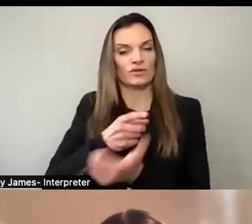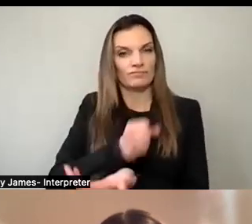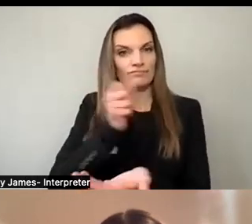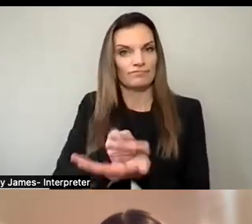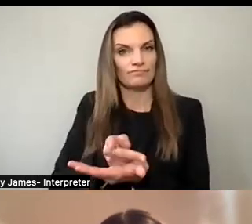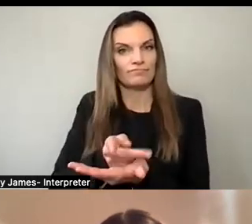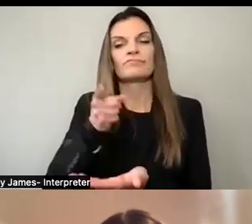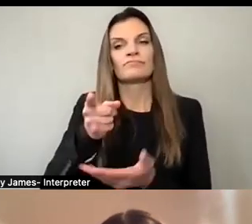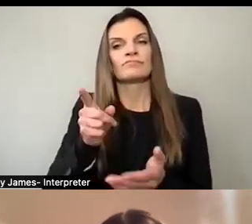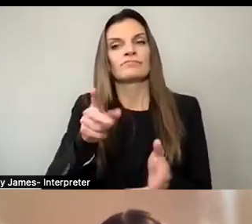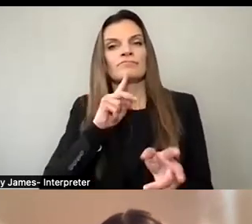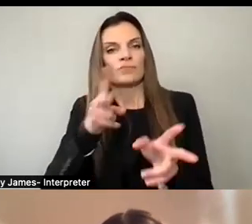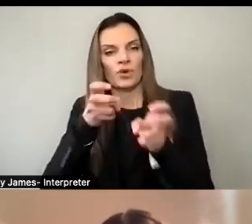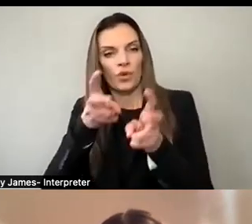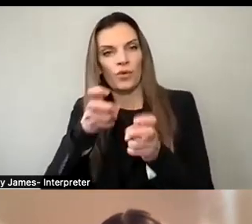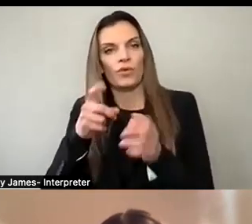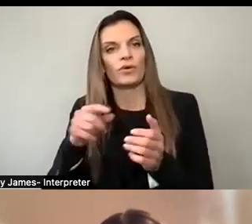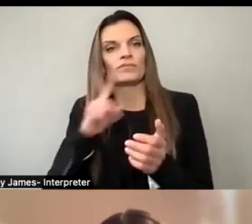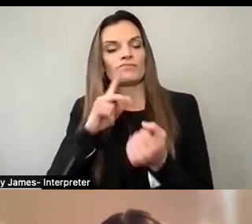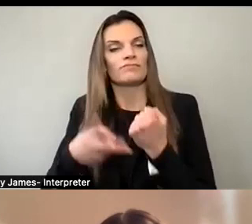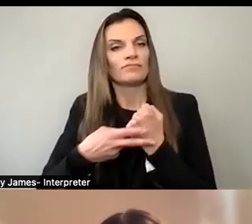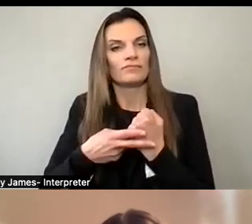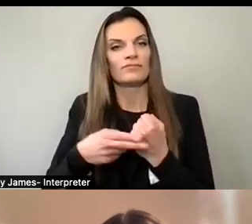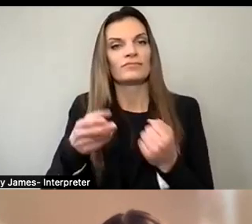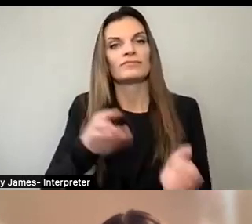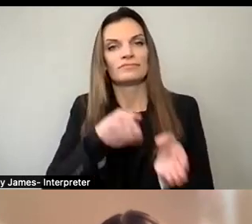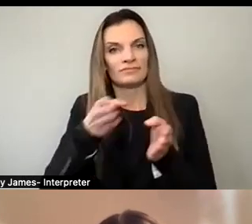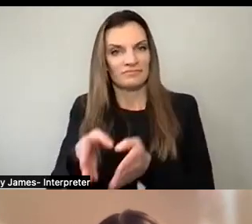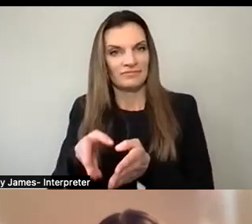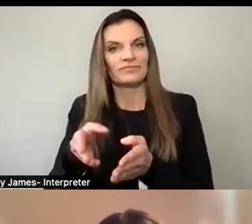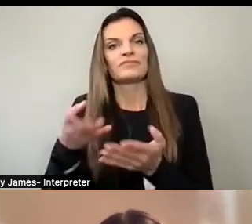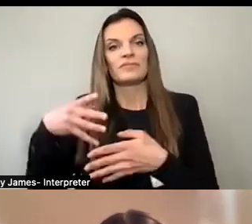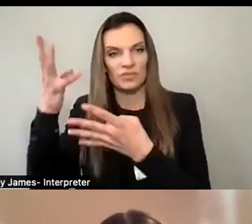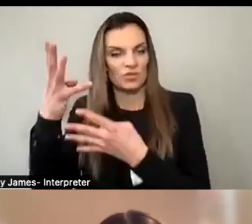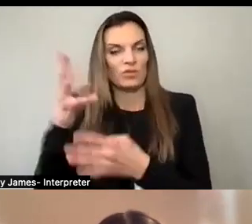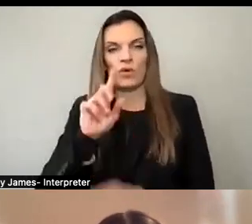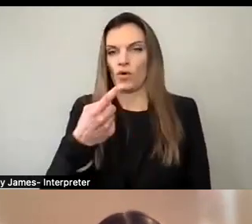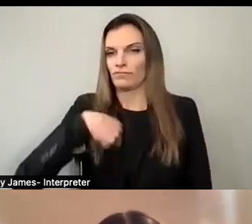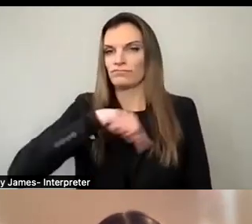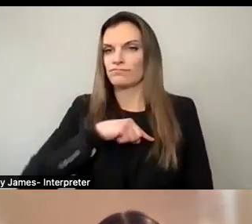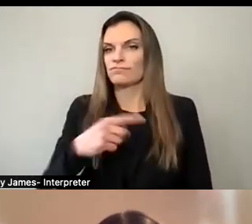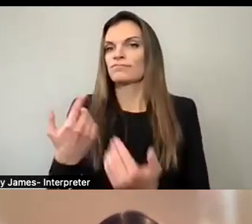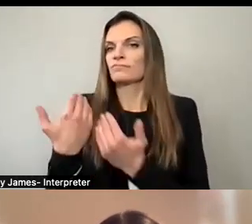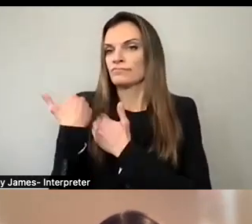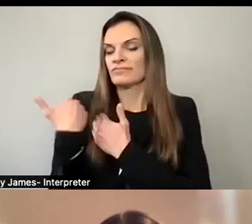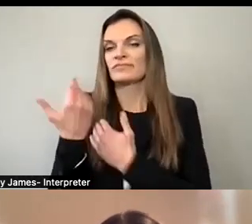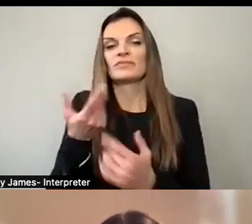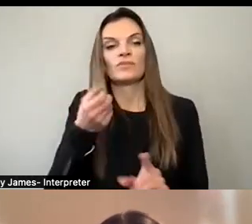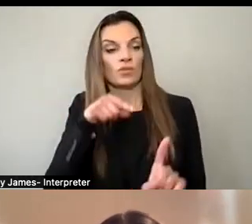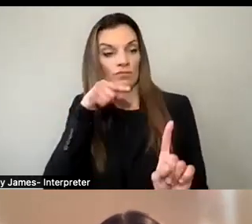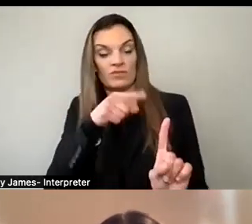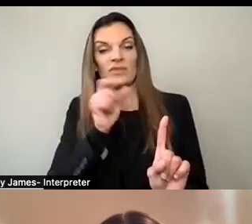stream this forum, and only licensed media, which includes TV, radio, and newspapers, are entitled by FCC